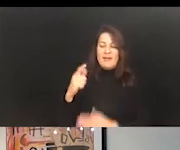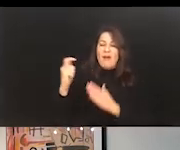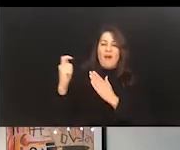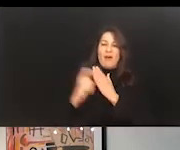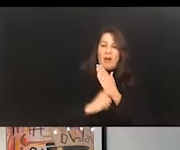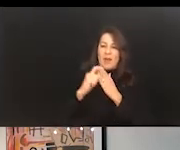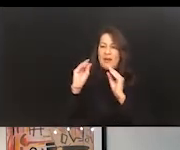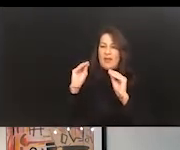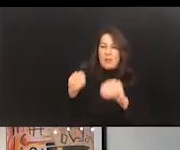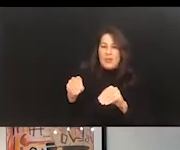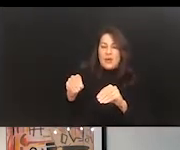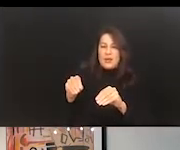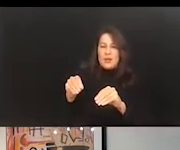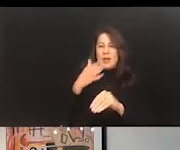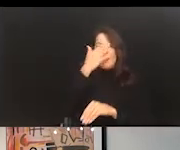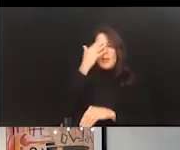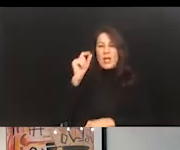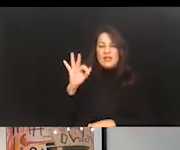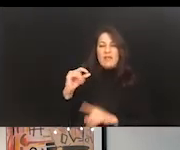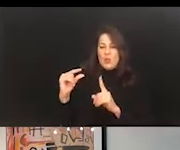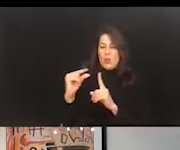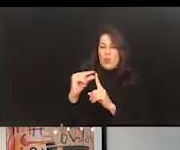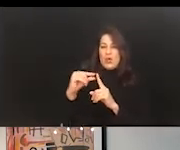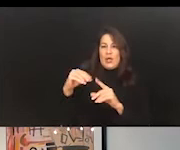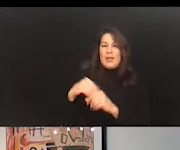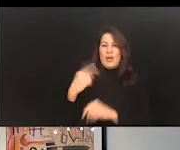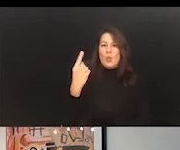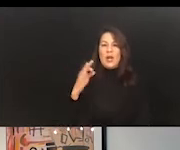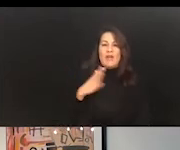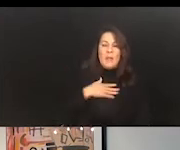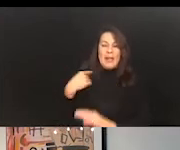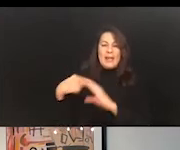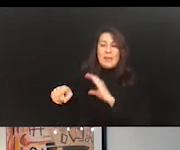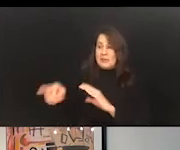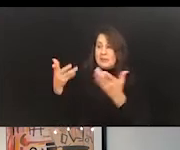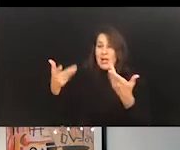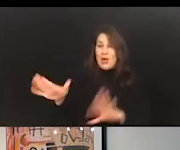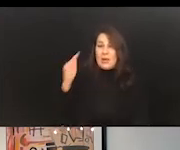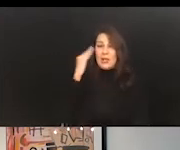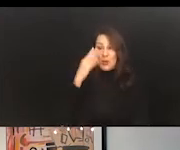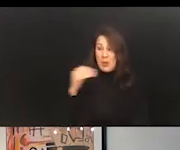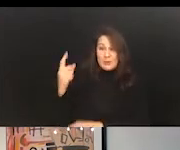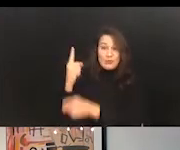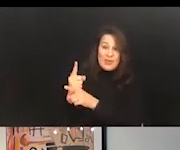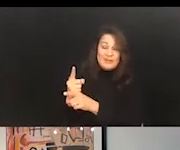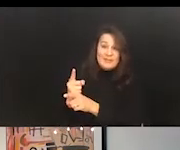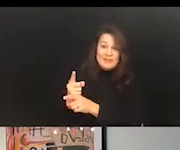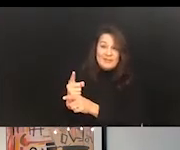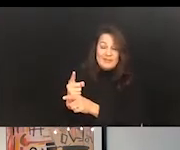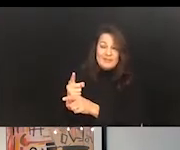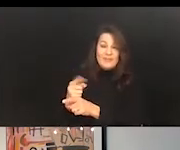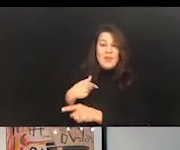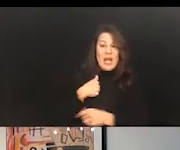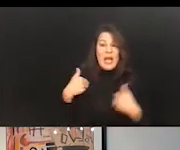put it in there based on the wording in one of the emails I received. It knew, and it was right, by the way, that I had an